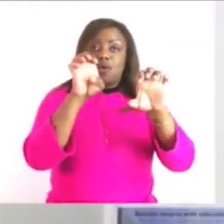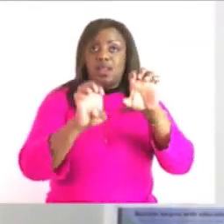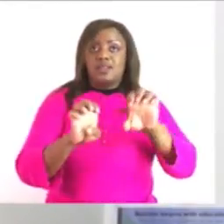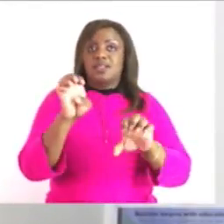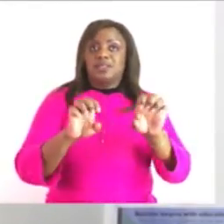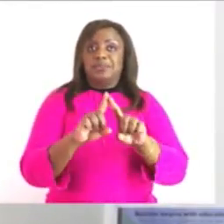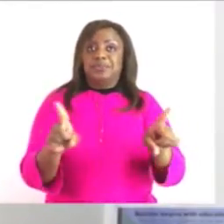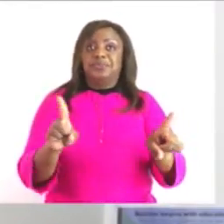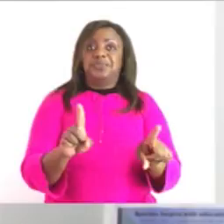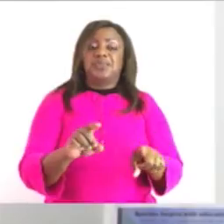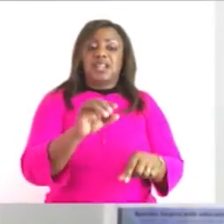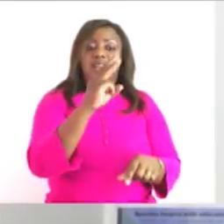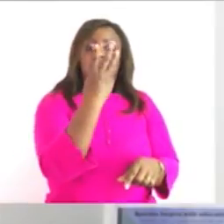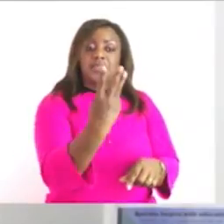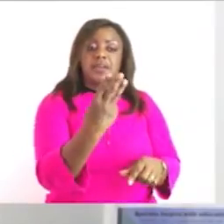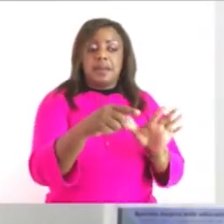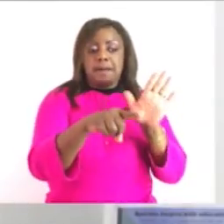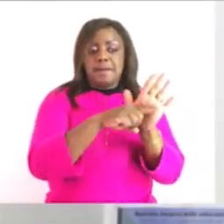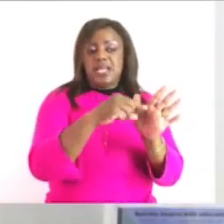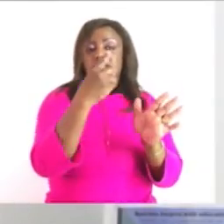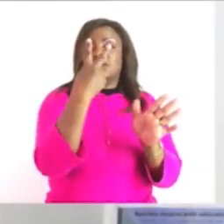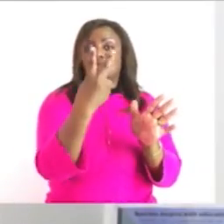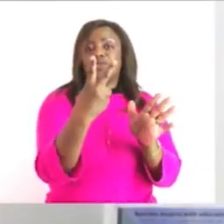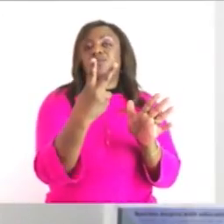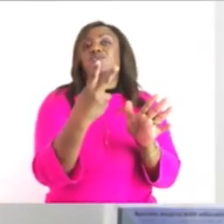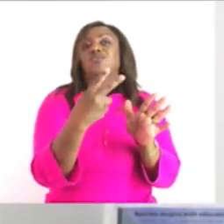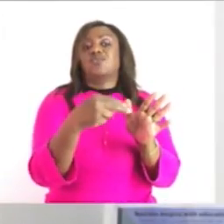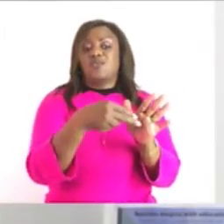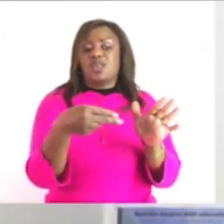then the difference is one second